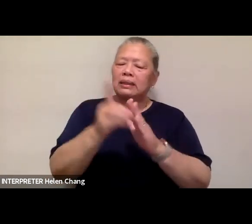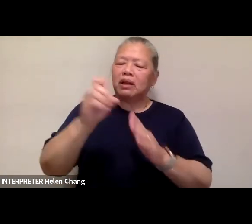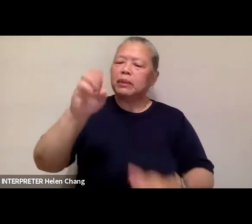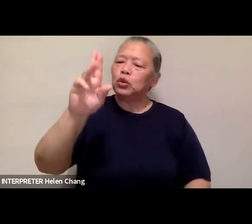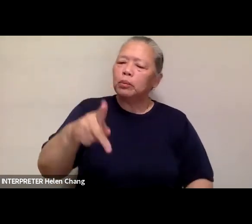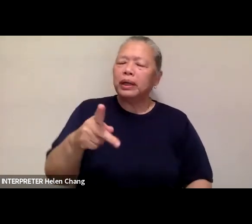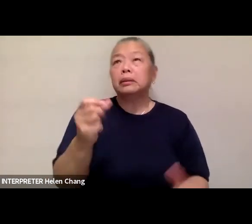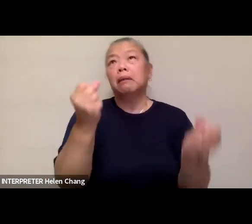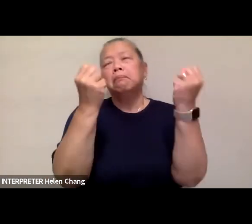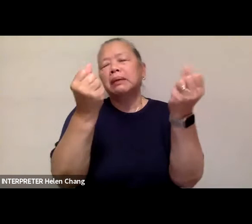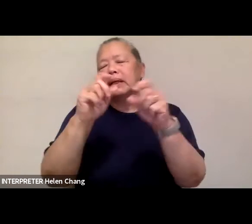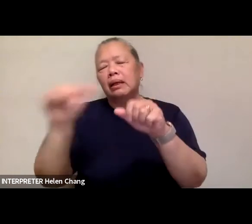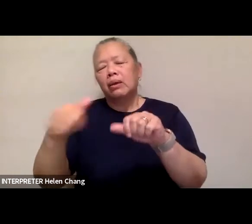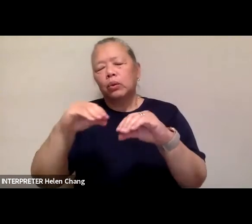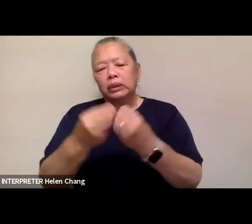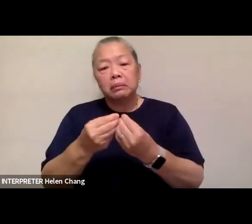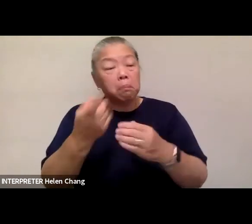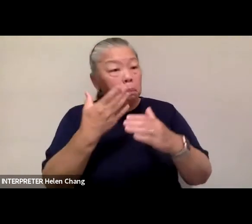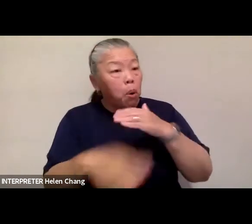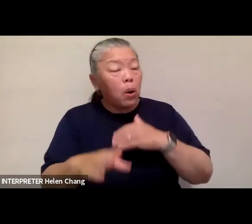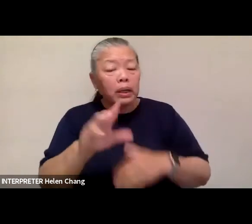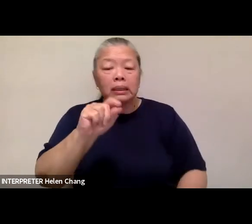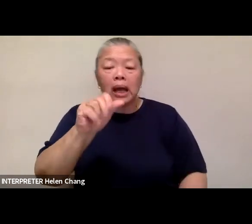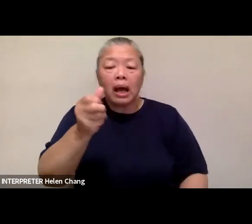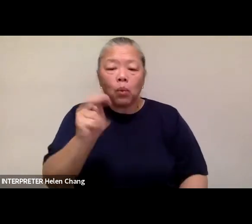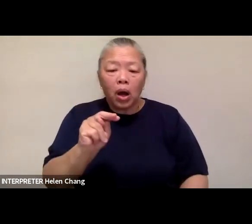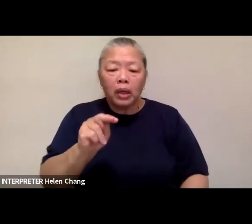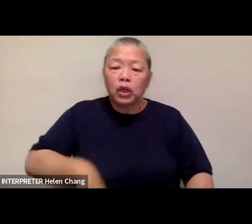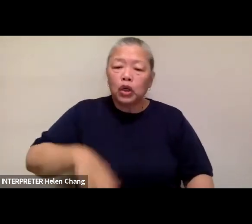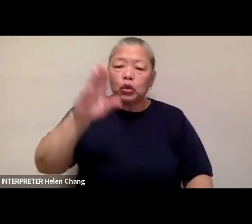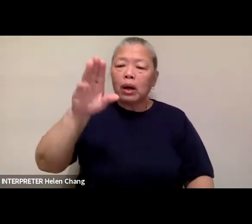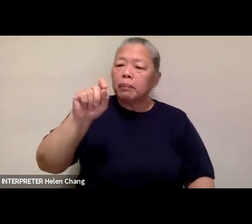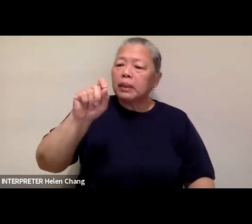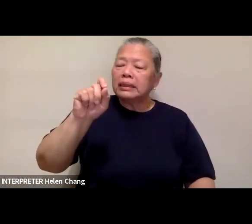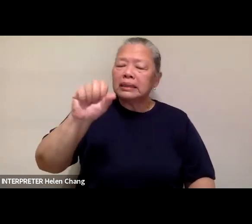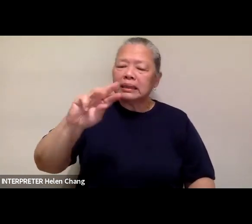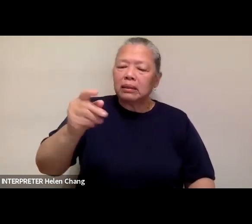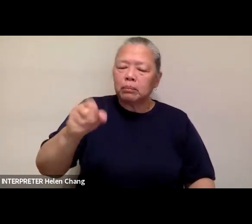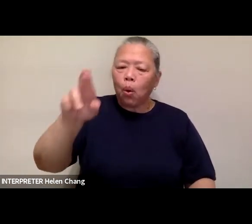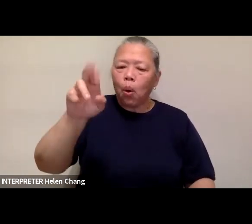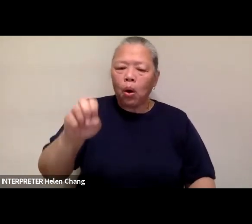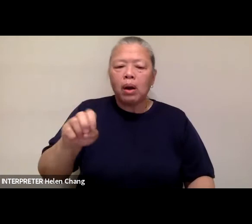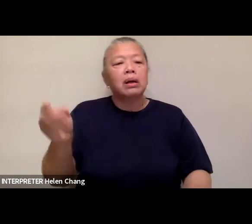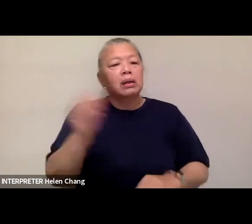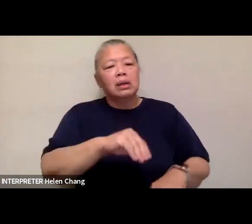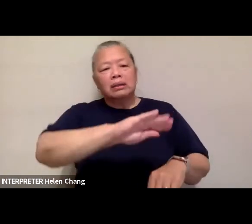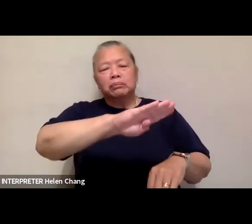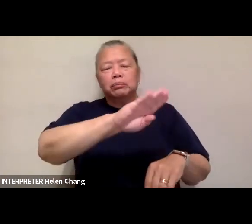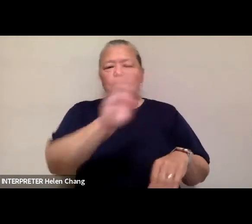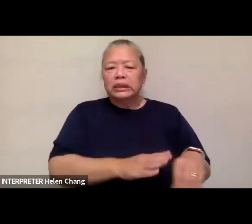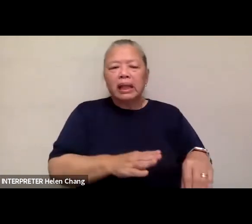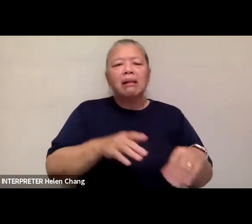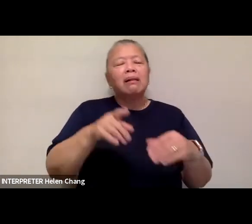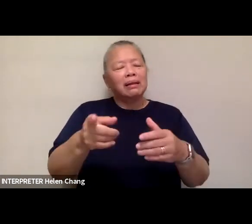many others. He was born in Taiwan and grew up in Singapore, Hong Kong, and Brazil before coming to the United States to obtain